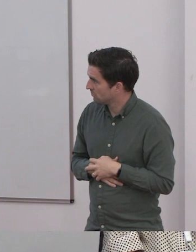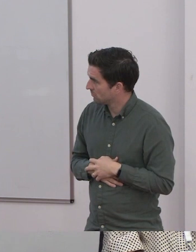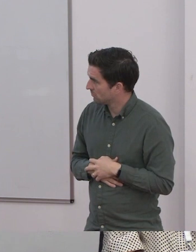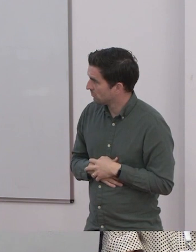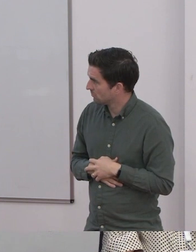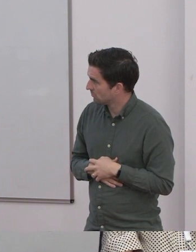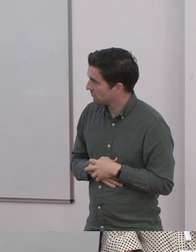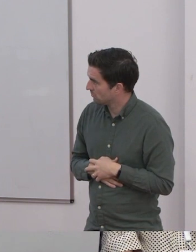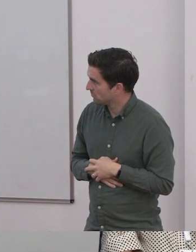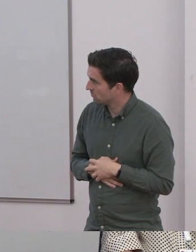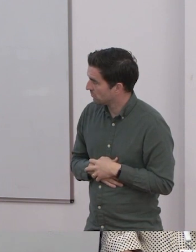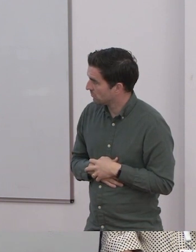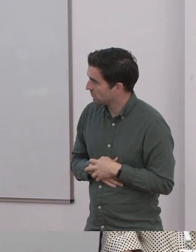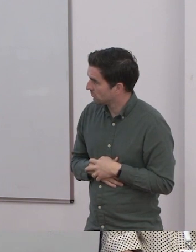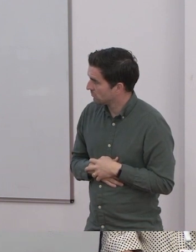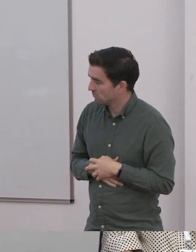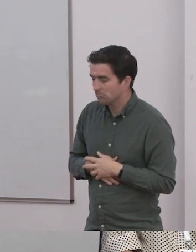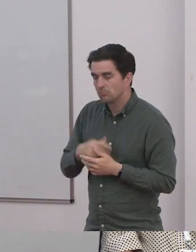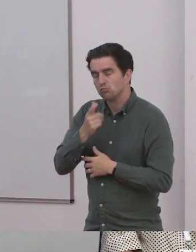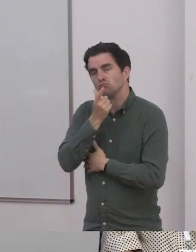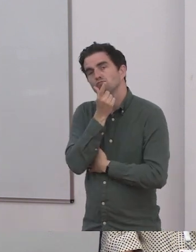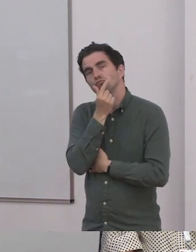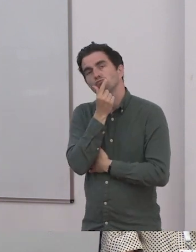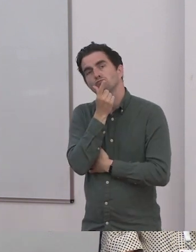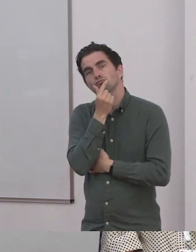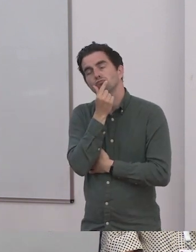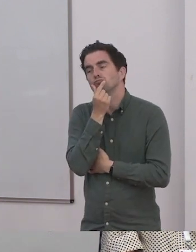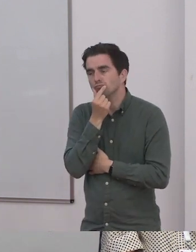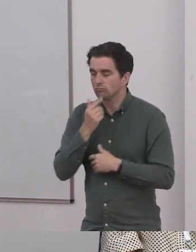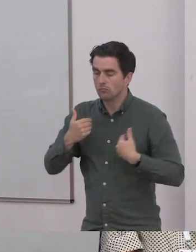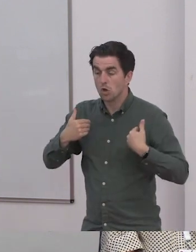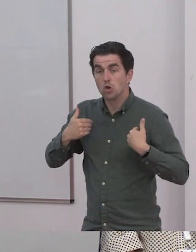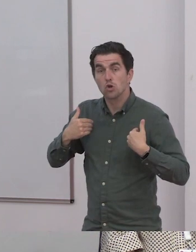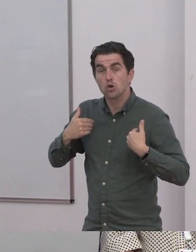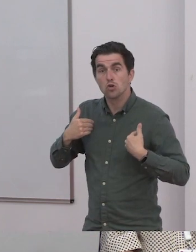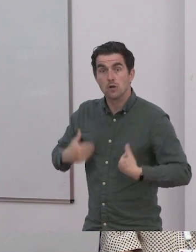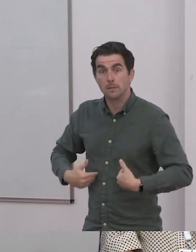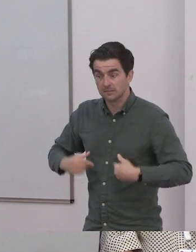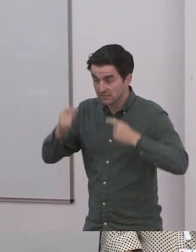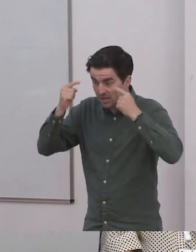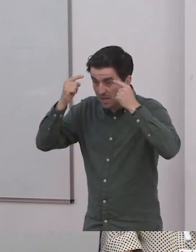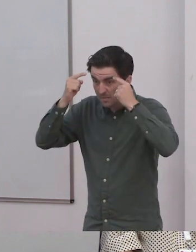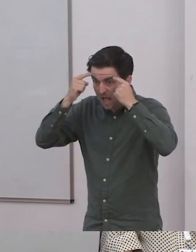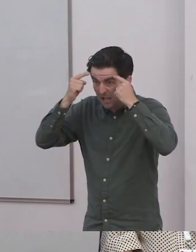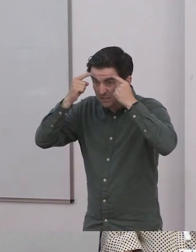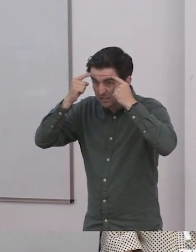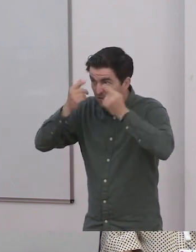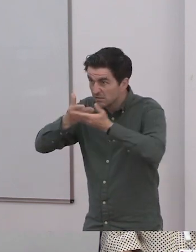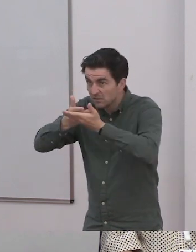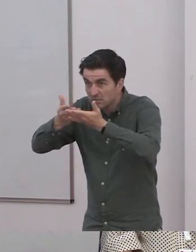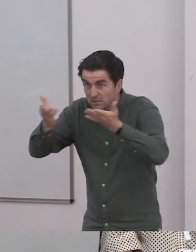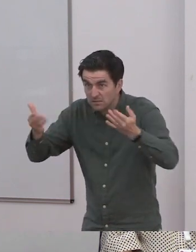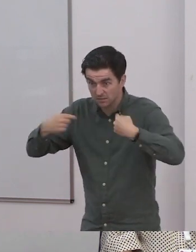The human mind is a complex thing. All these little neurodivergences and disorders and stuff are complicated